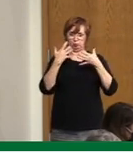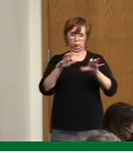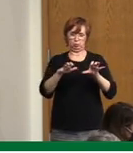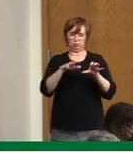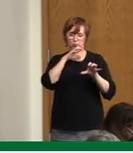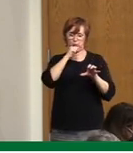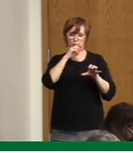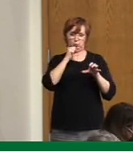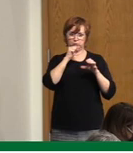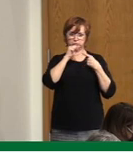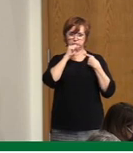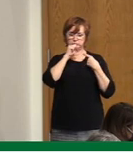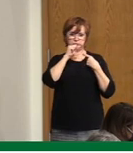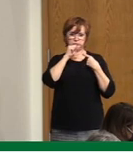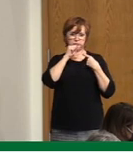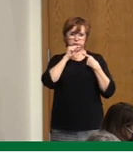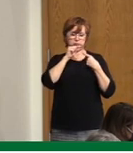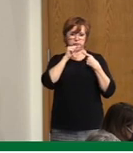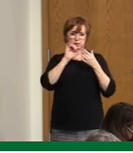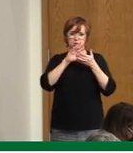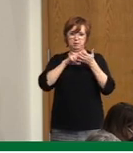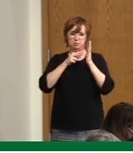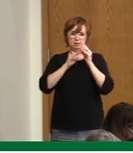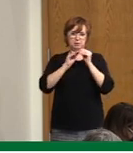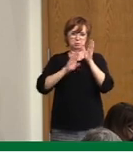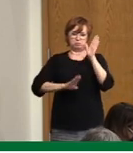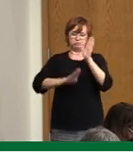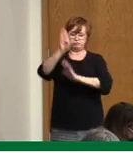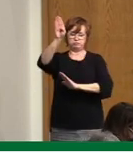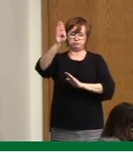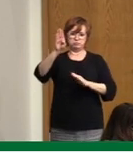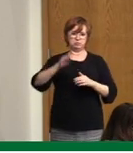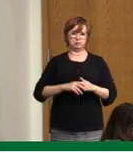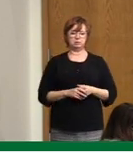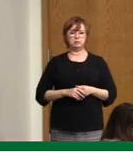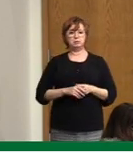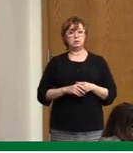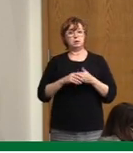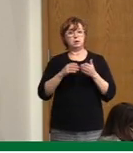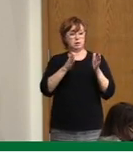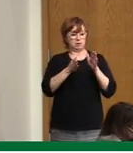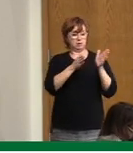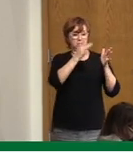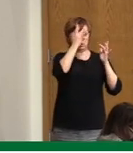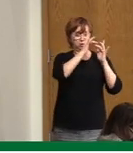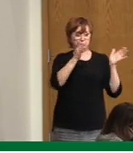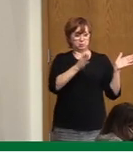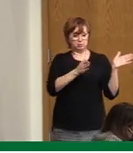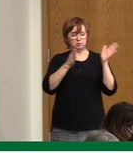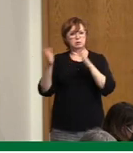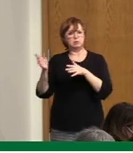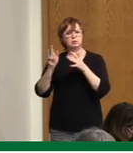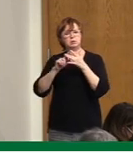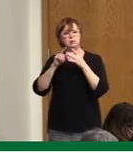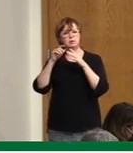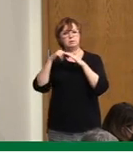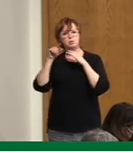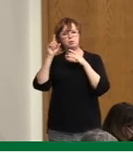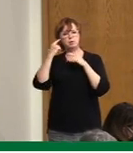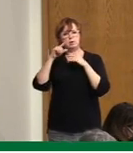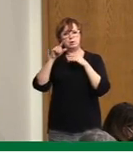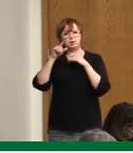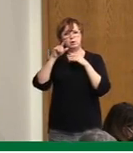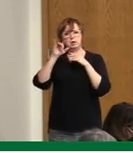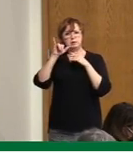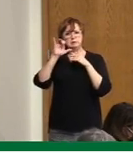in that territory. And similarly for ICU census. And, you know, I think Mr. Scott Livingston and others will be able to speak further